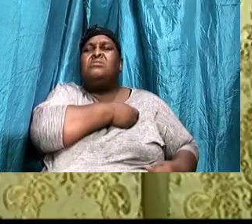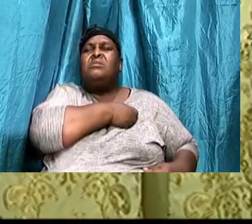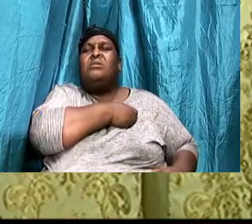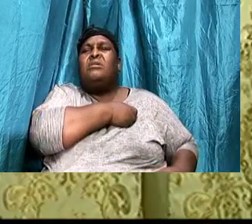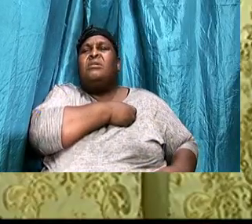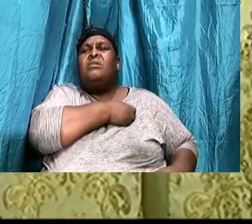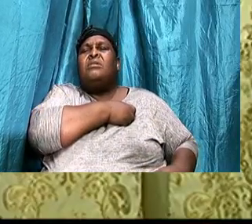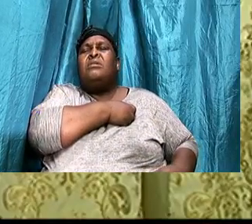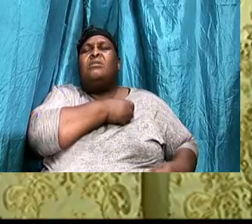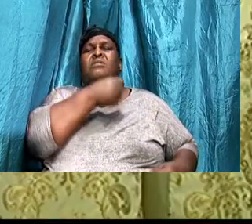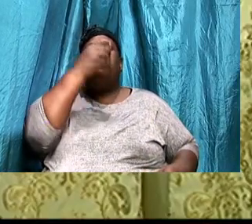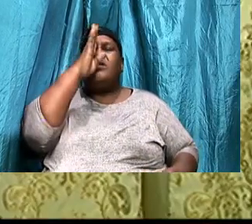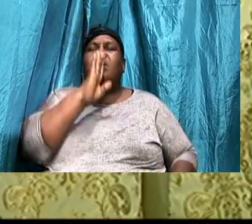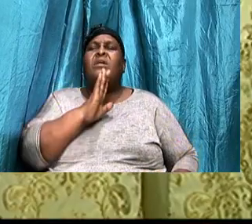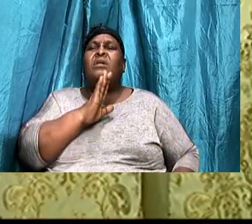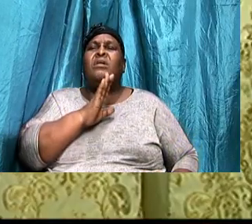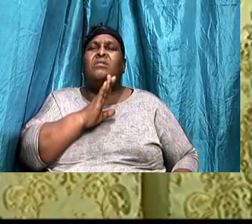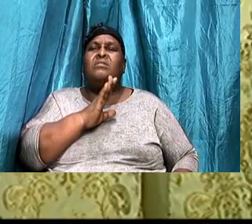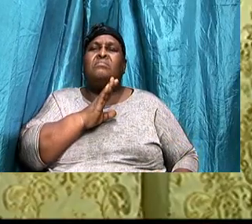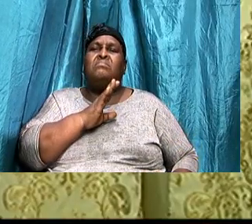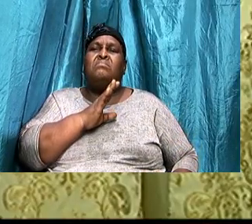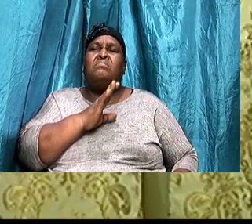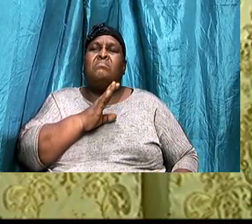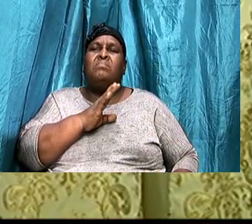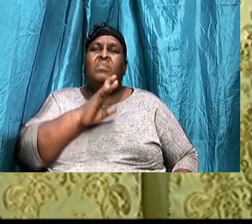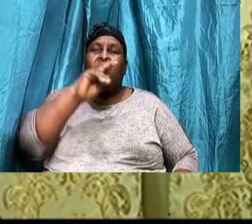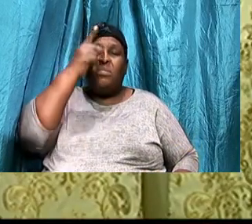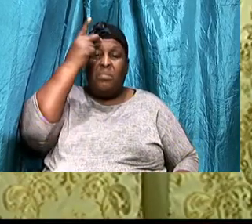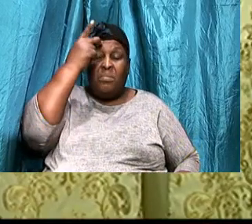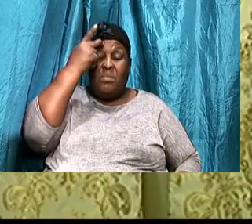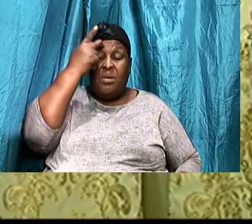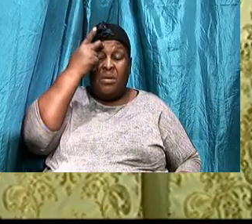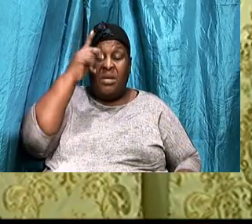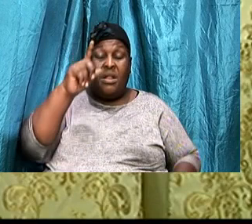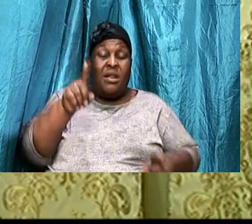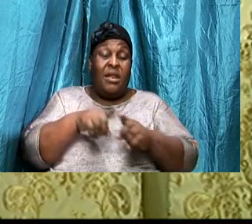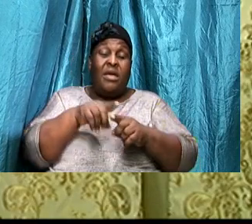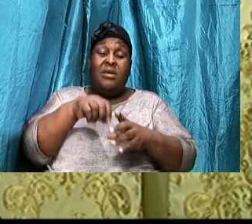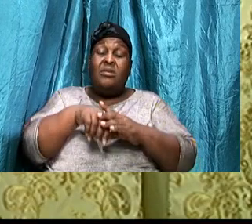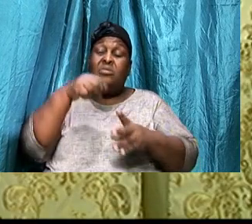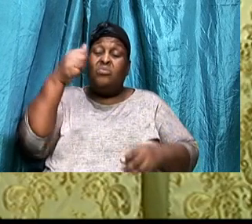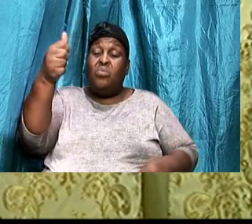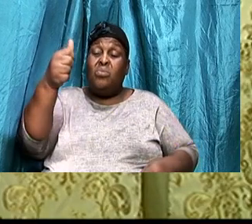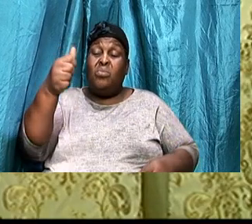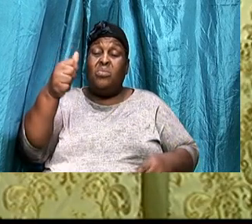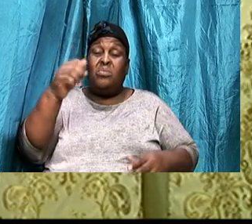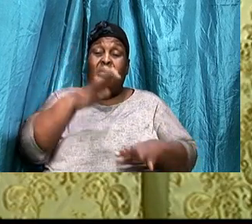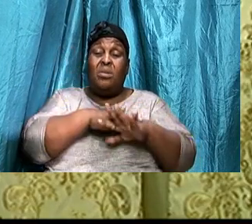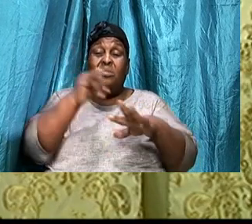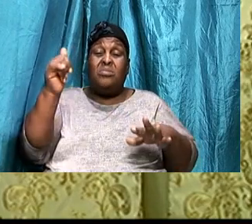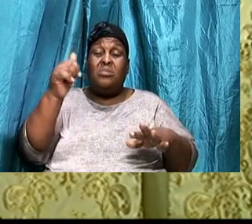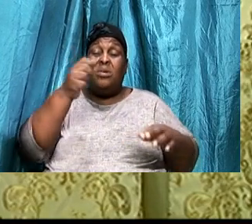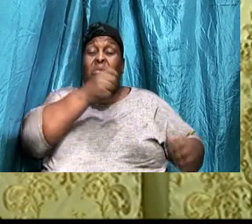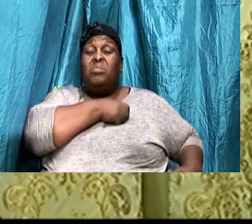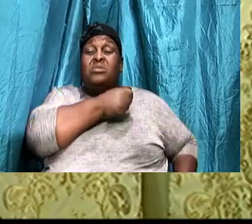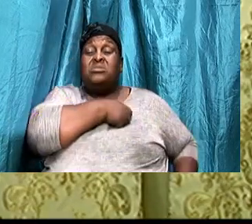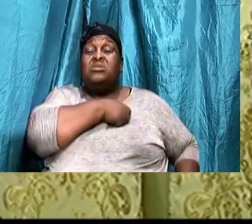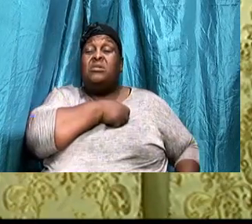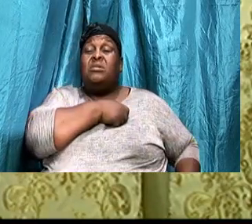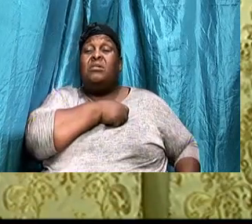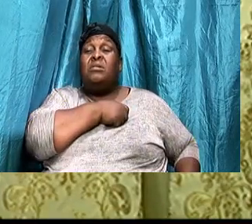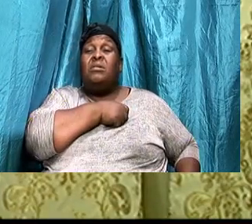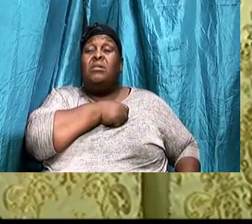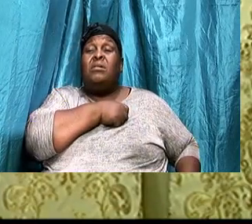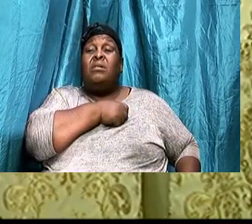Writing to the Corinth, Paul likened, His own calling, To that of, An ambassador, And he urges,